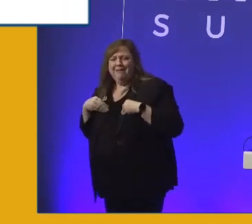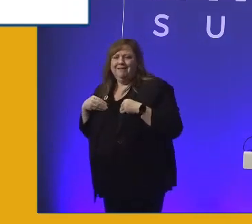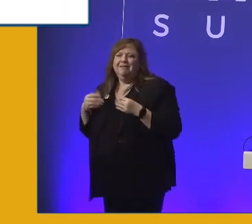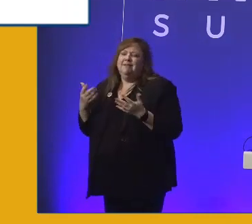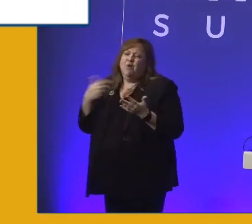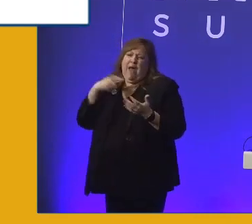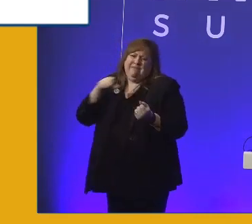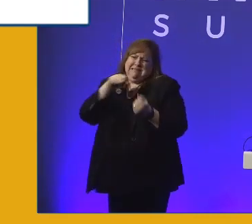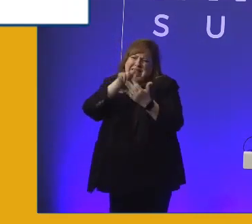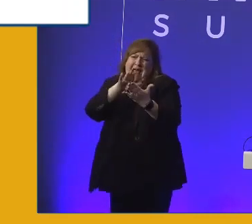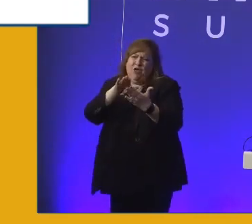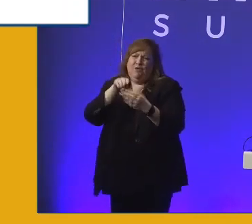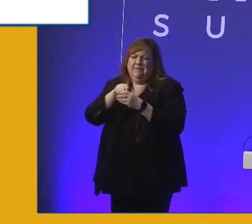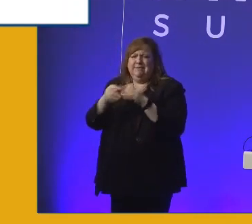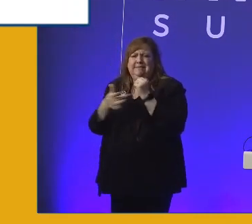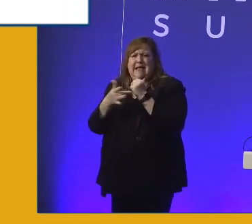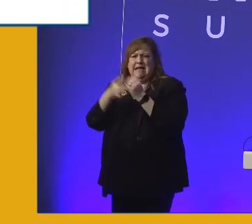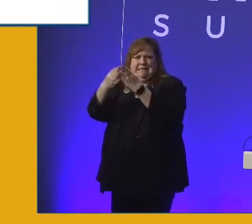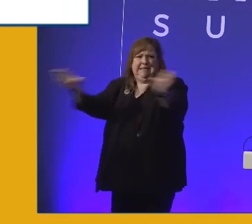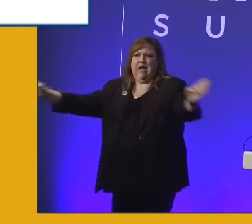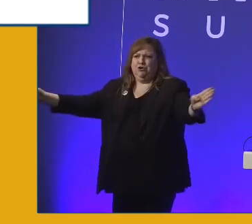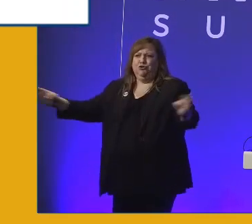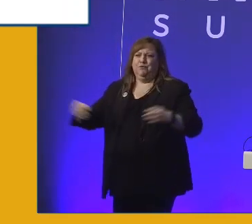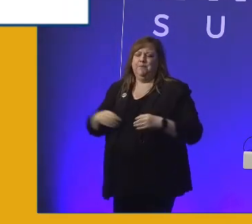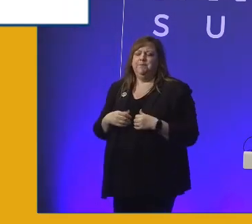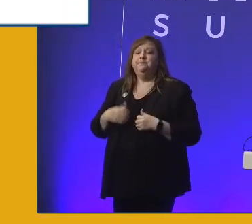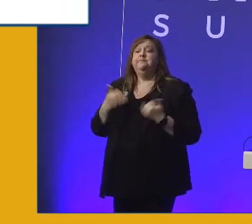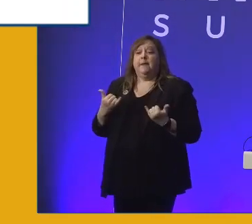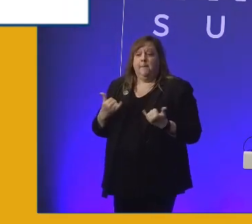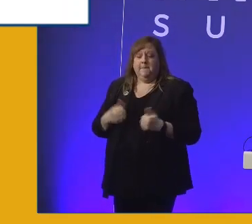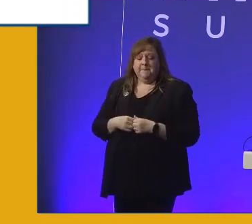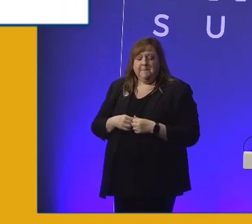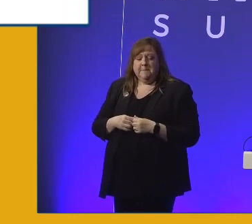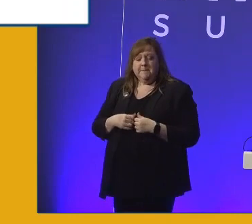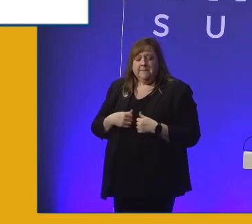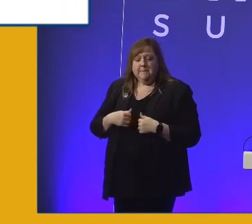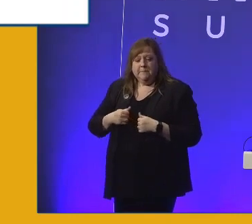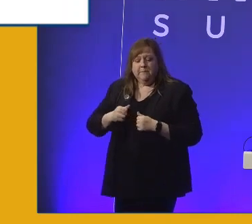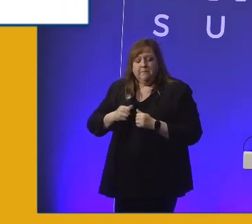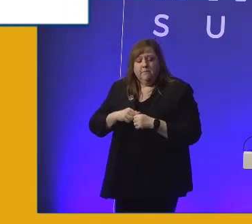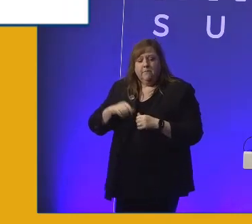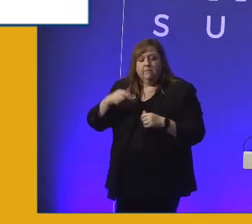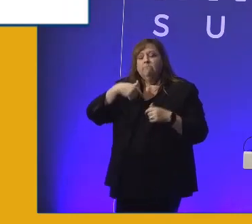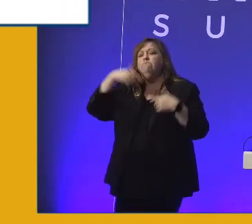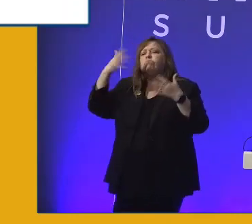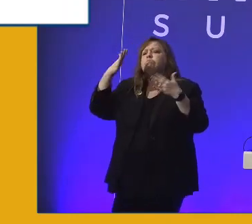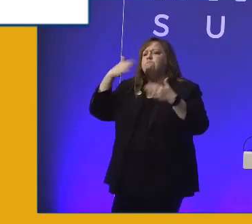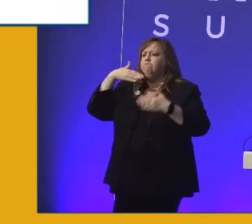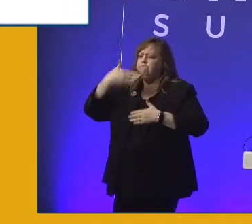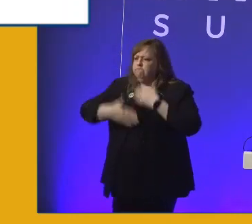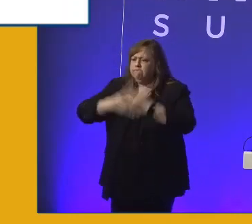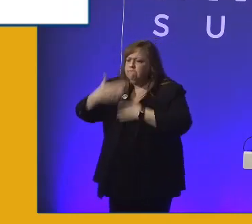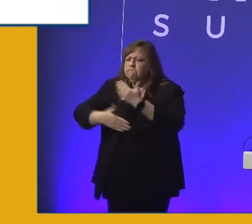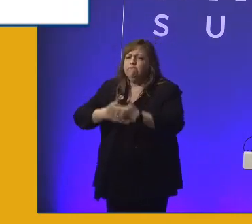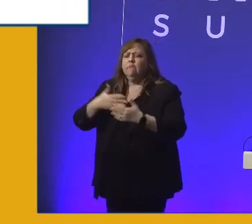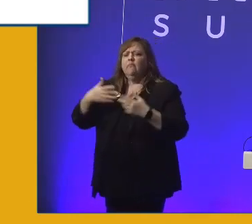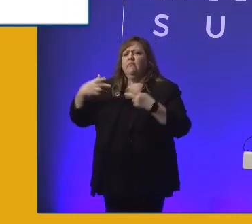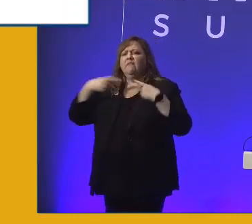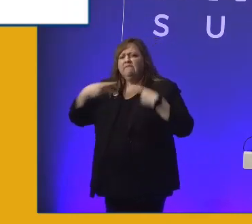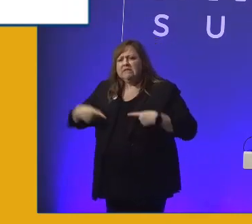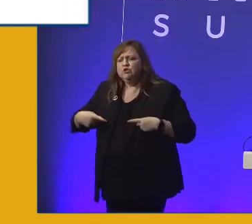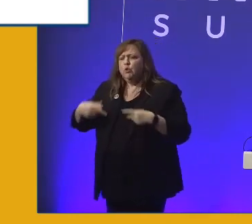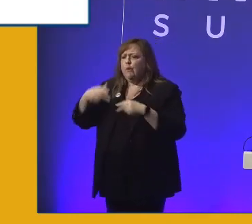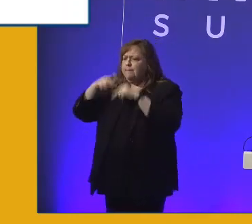tackle this within the tech sector at large. Now, we've all made progress on the physical building